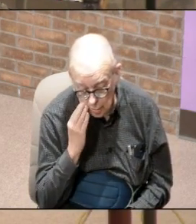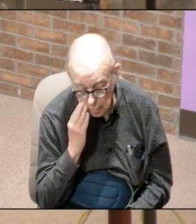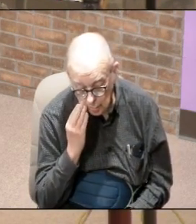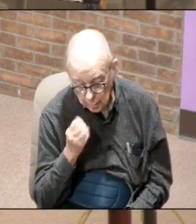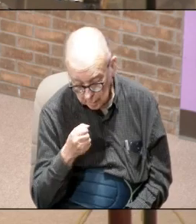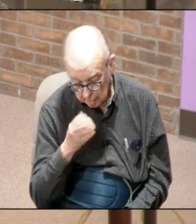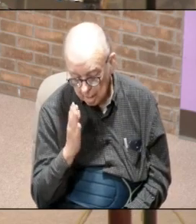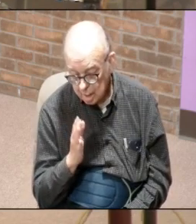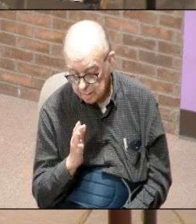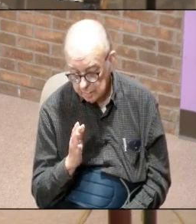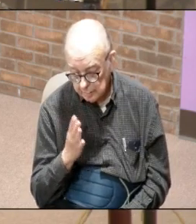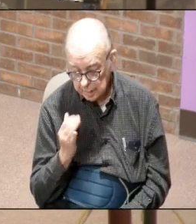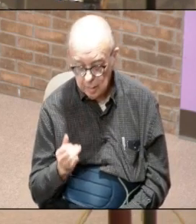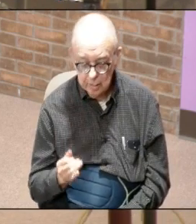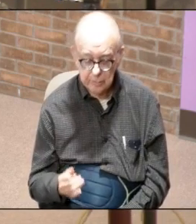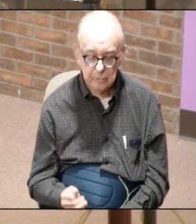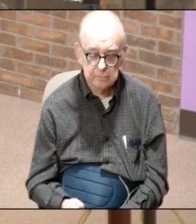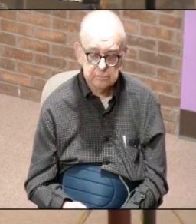because